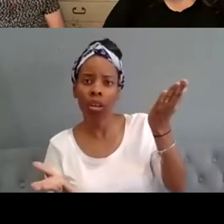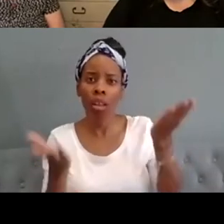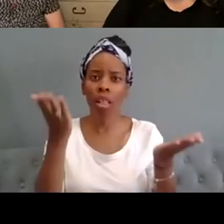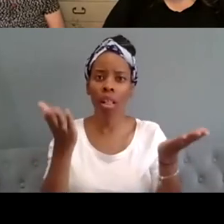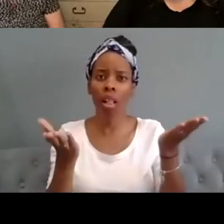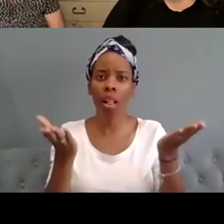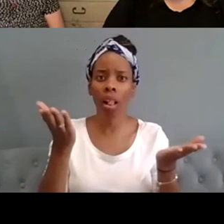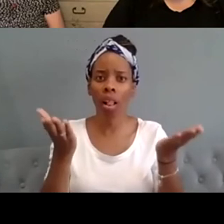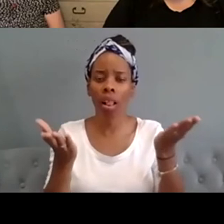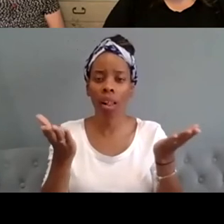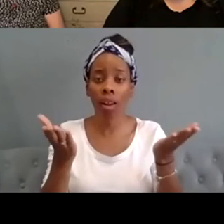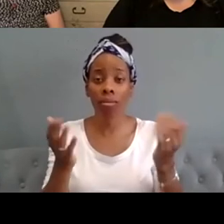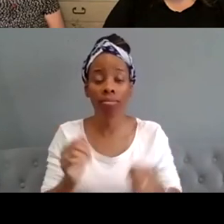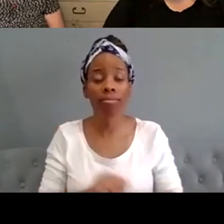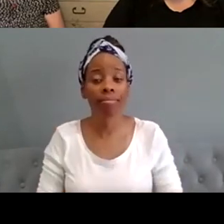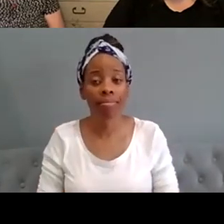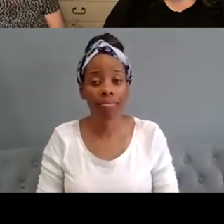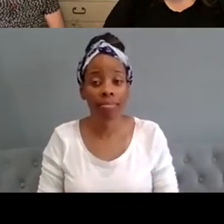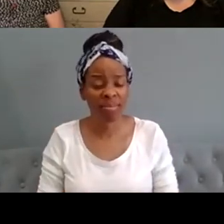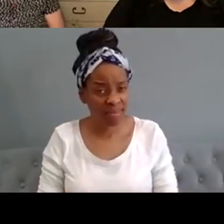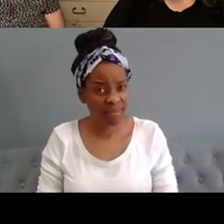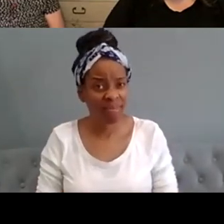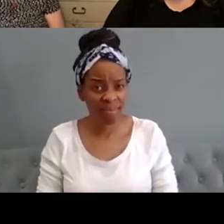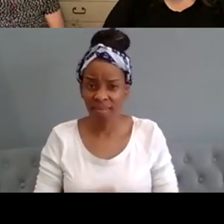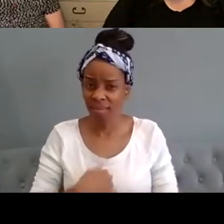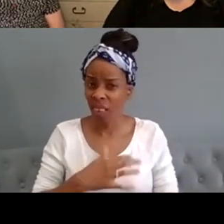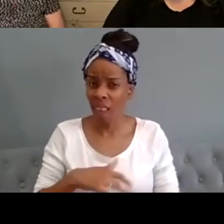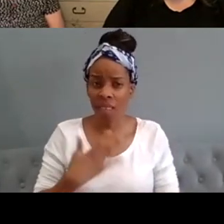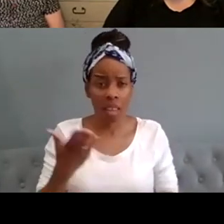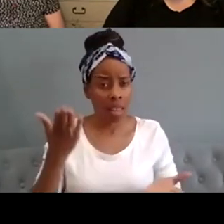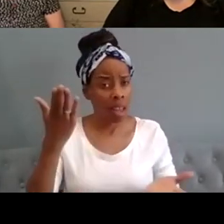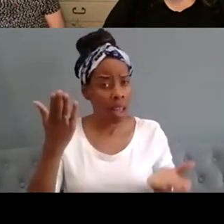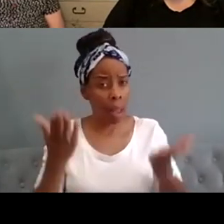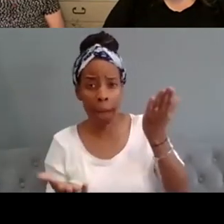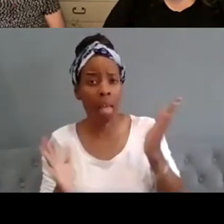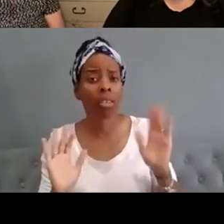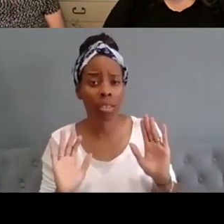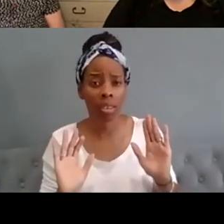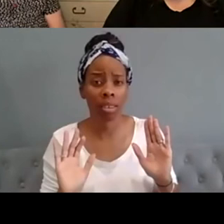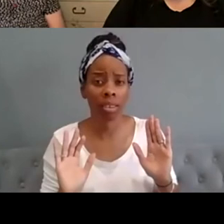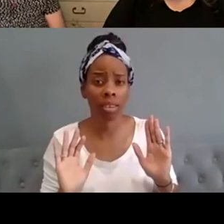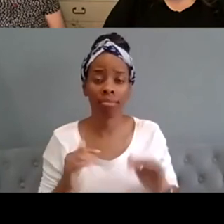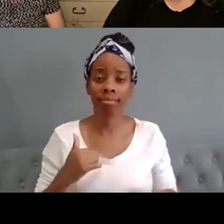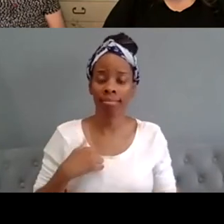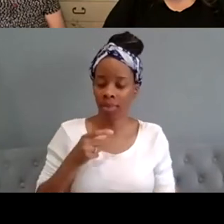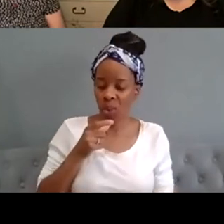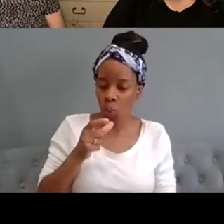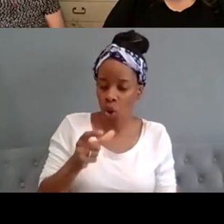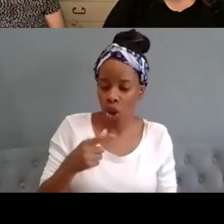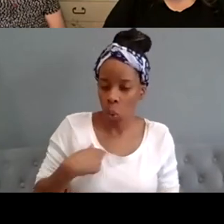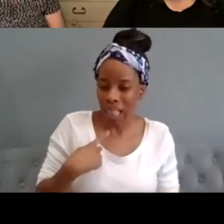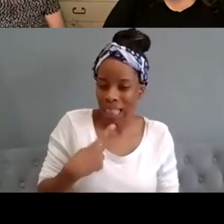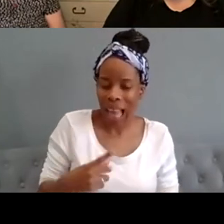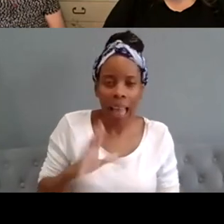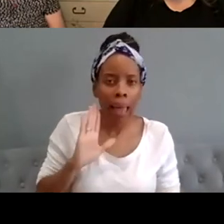yeah i think i think there is a complete imbalance um and i'm tempted to use the word hypocrisy actually but that